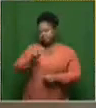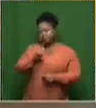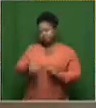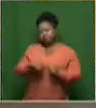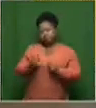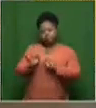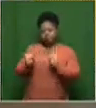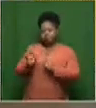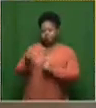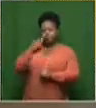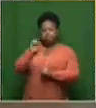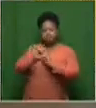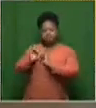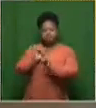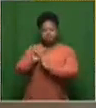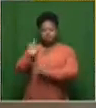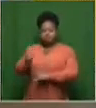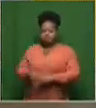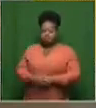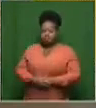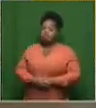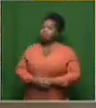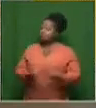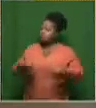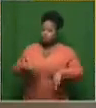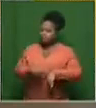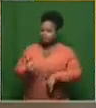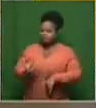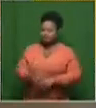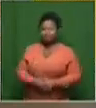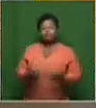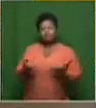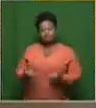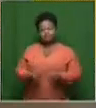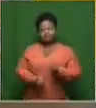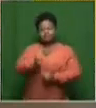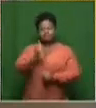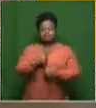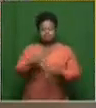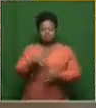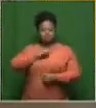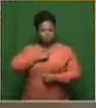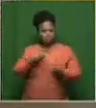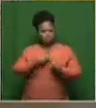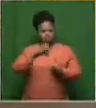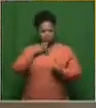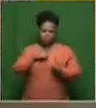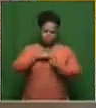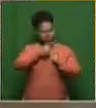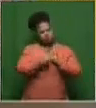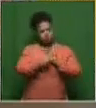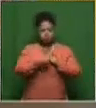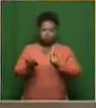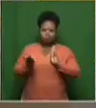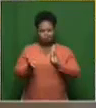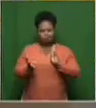our panel as well. All right. In fact, we're not going to waste any time. We're going to get into it because I believe that we have all of our guests that